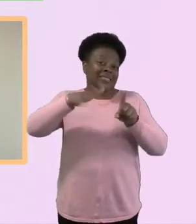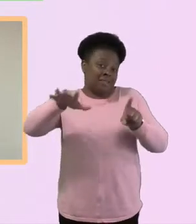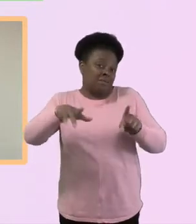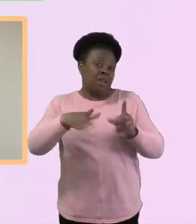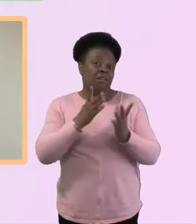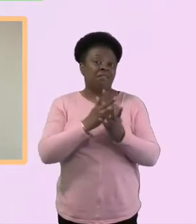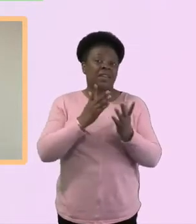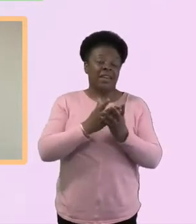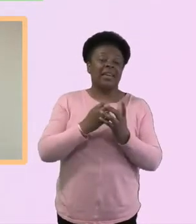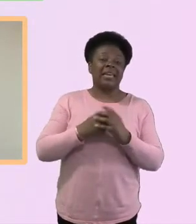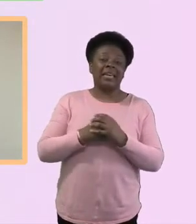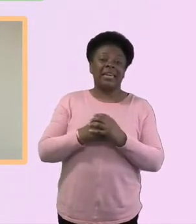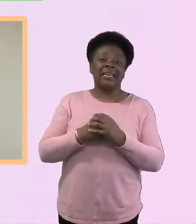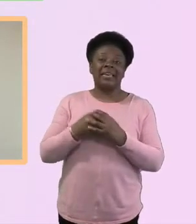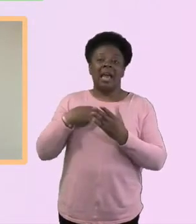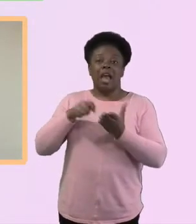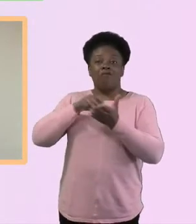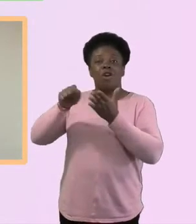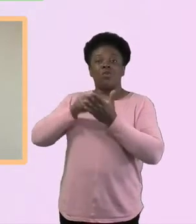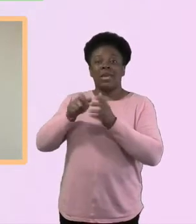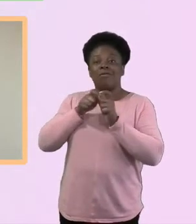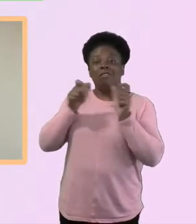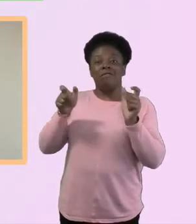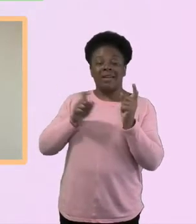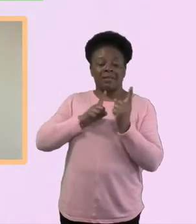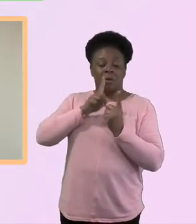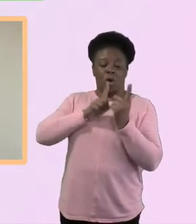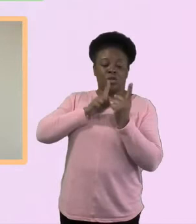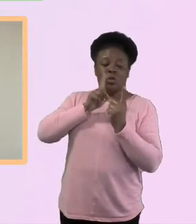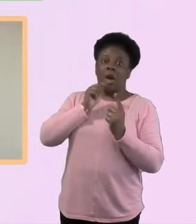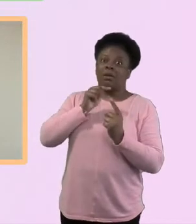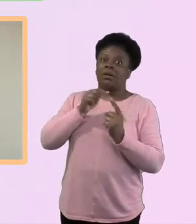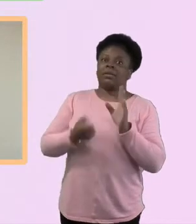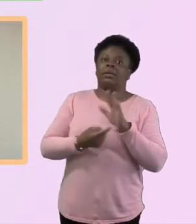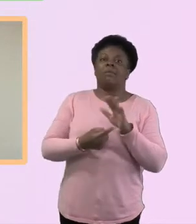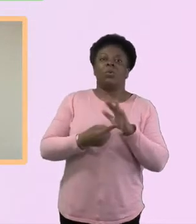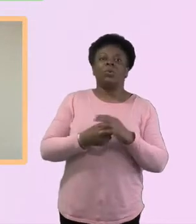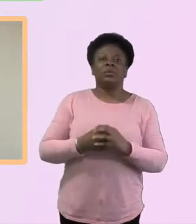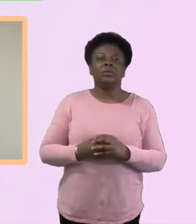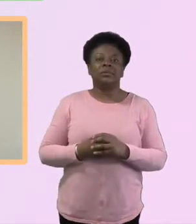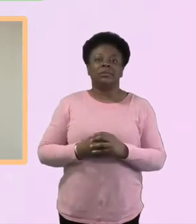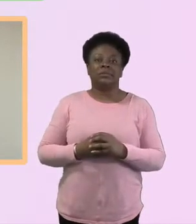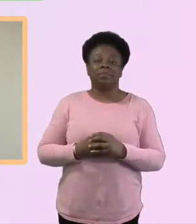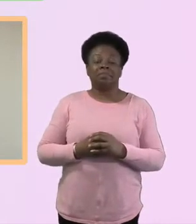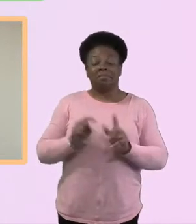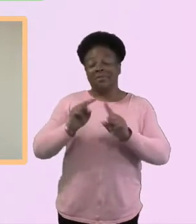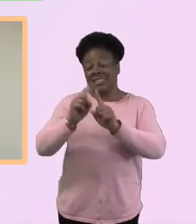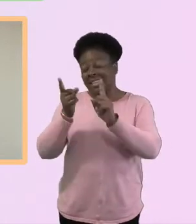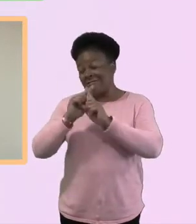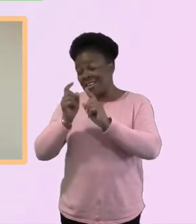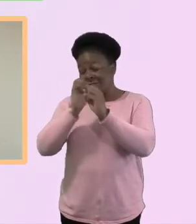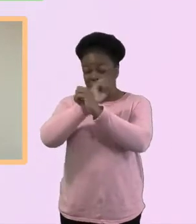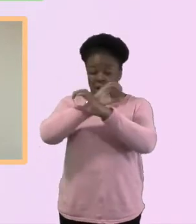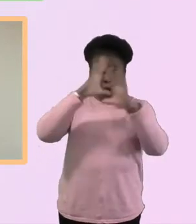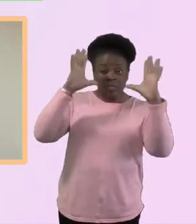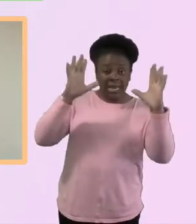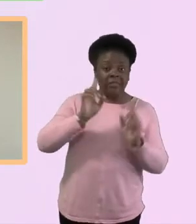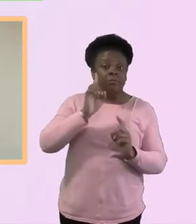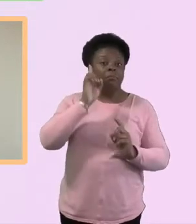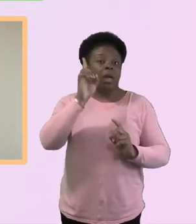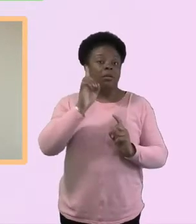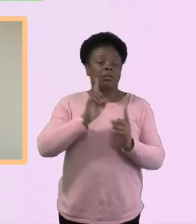I ended up writing down. kind of think, and actually you've got three completely different contexts there, and yet that one-to-one